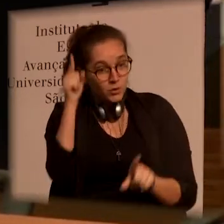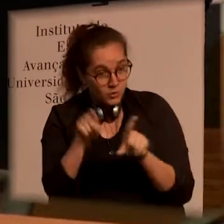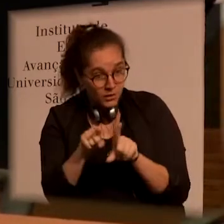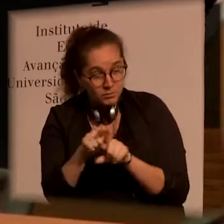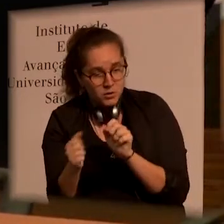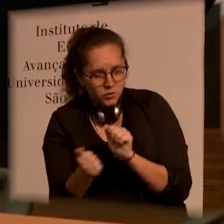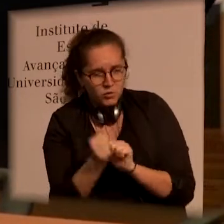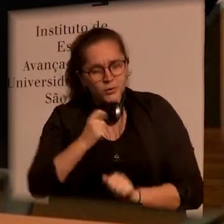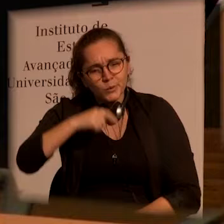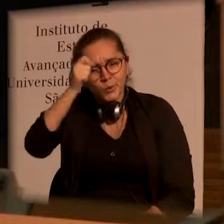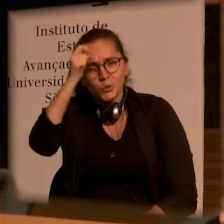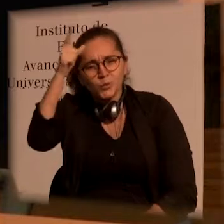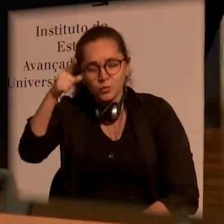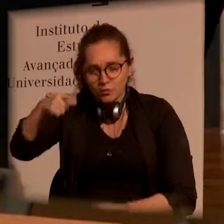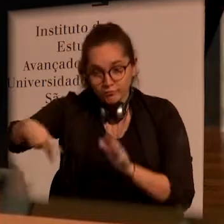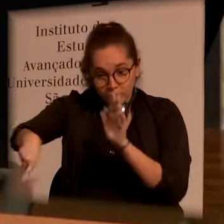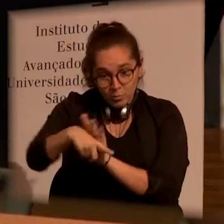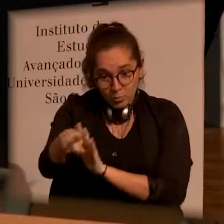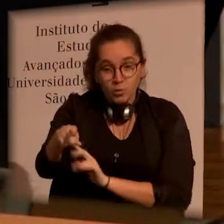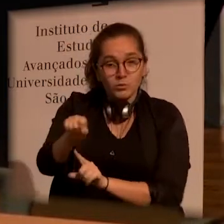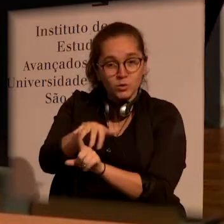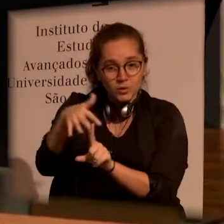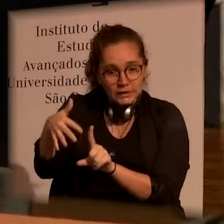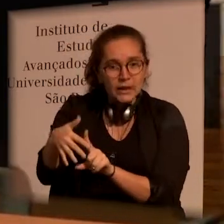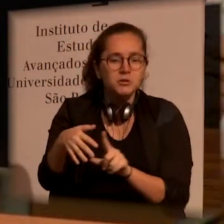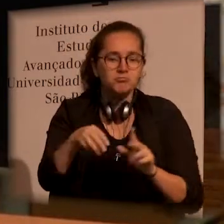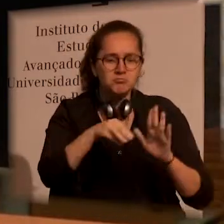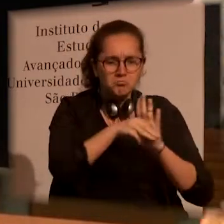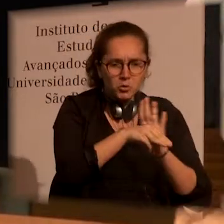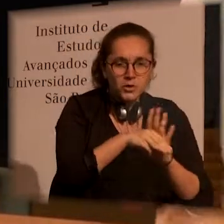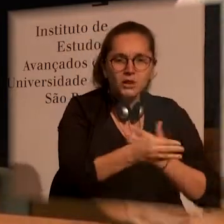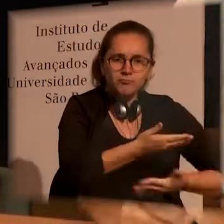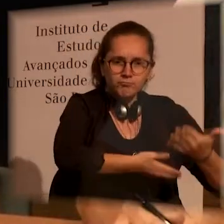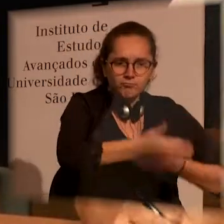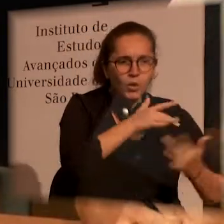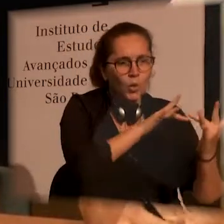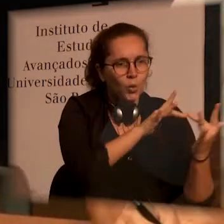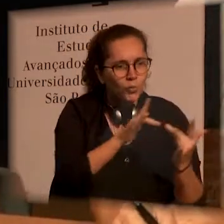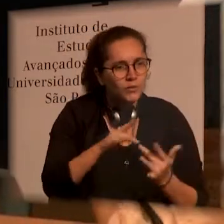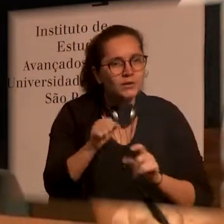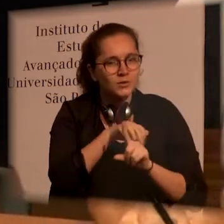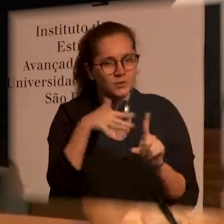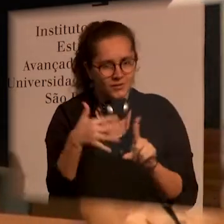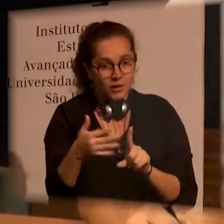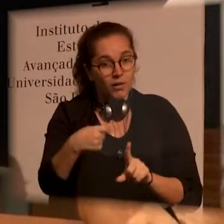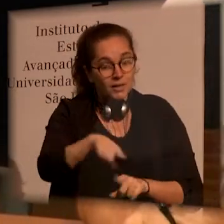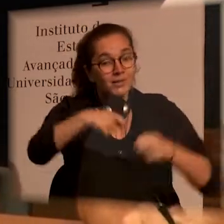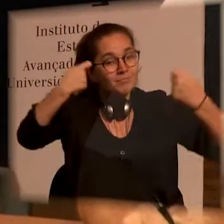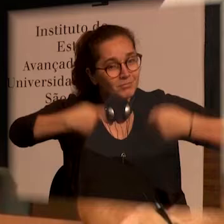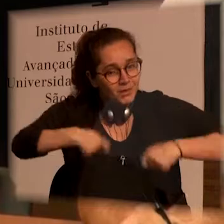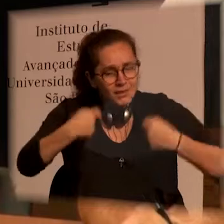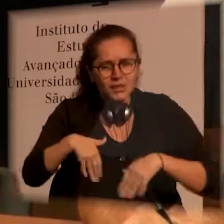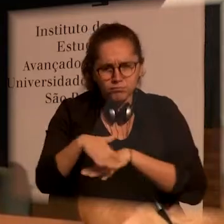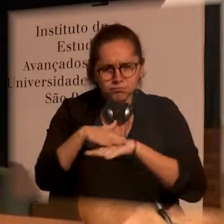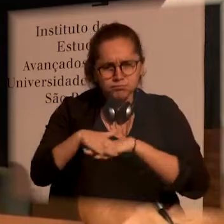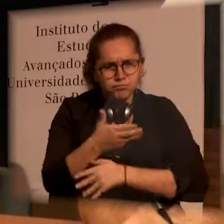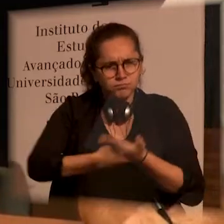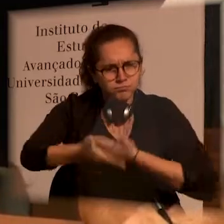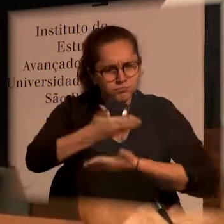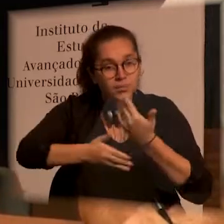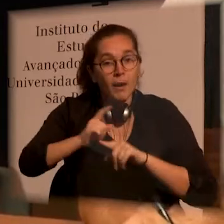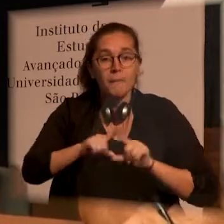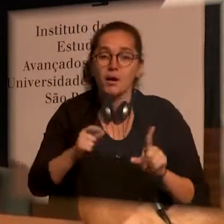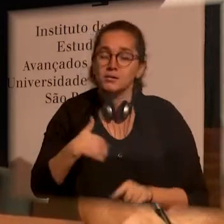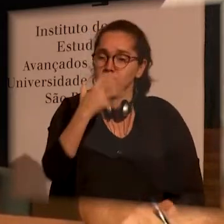people and societies and culture, roles of model of living, we have to discuss